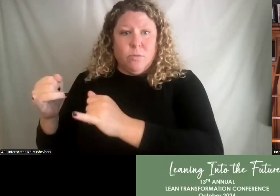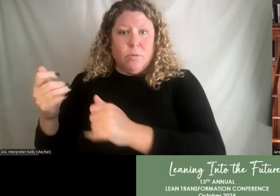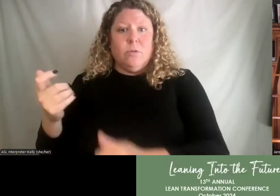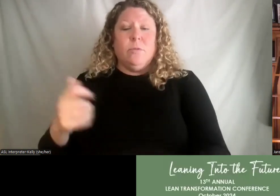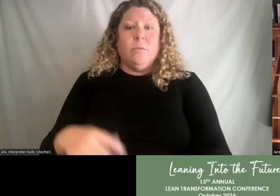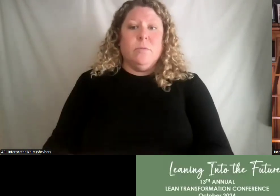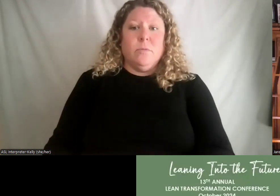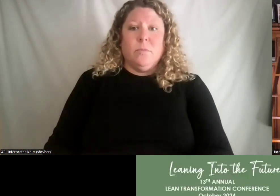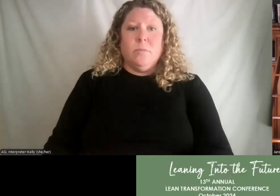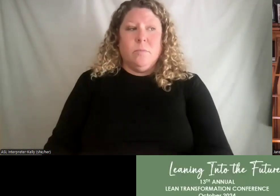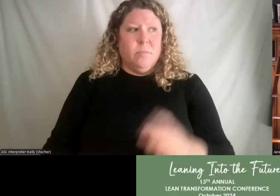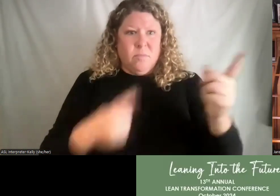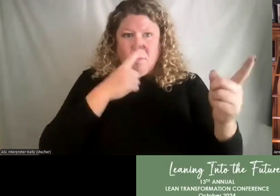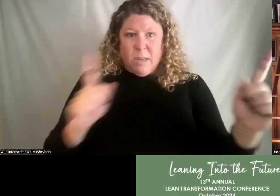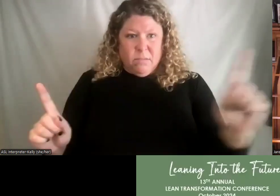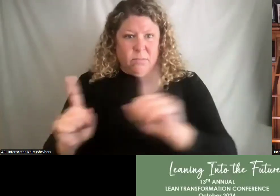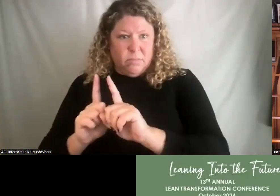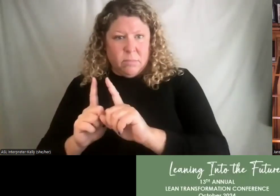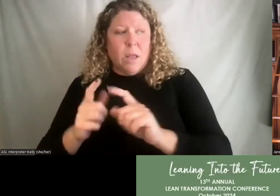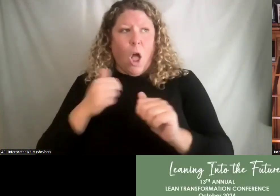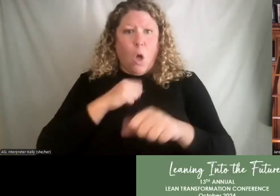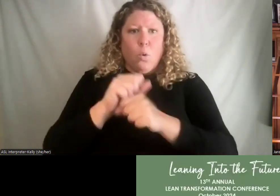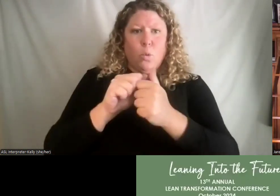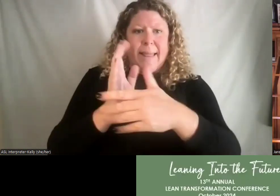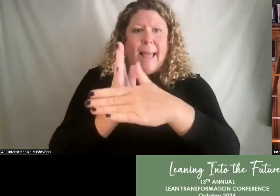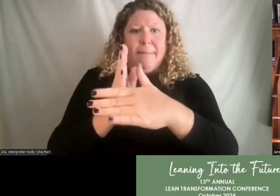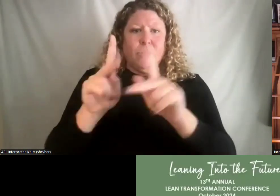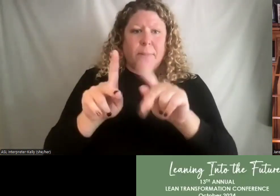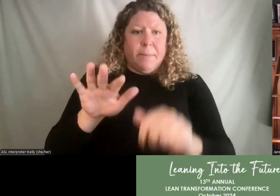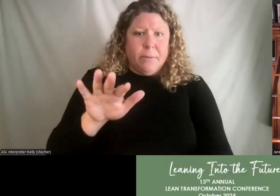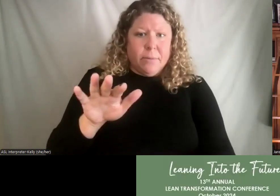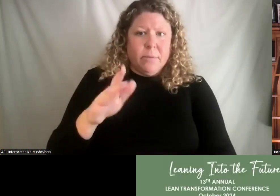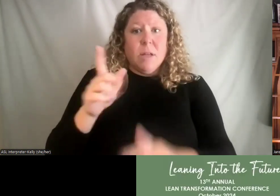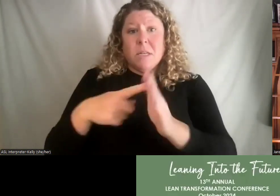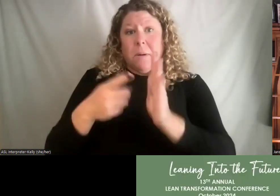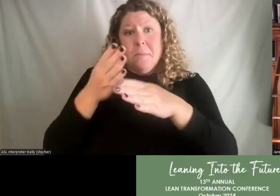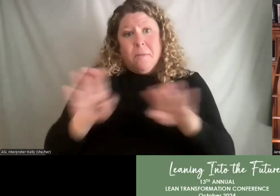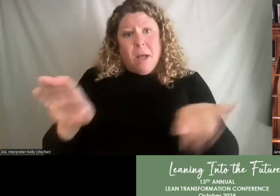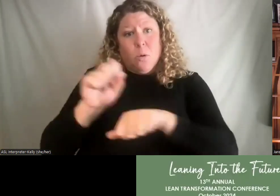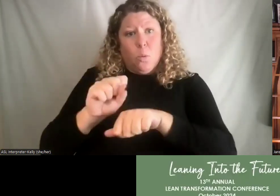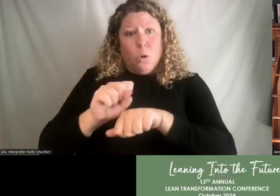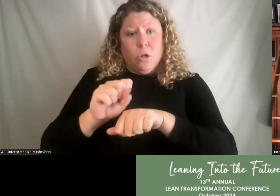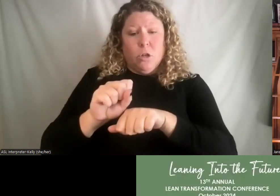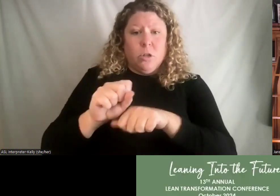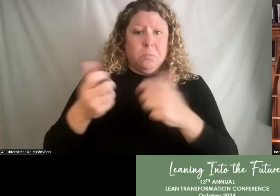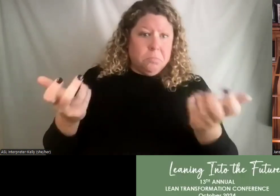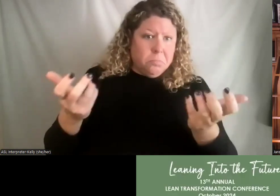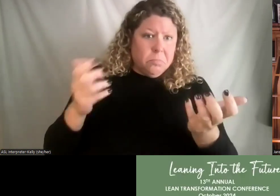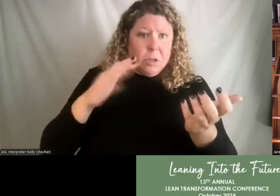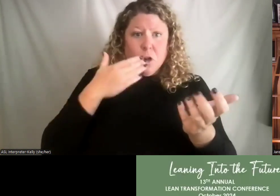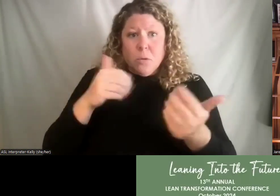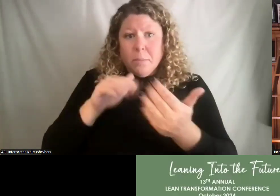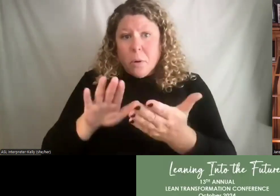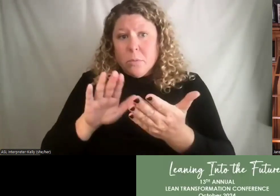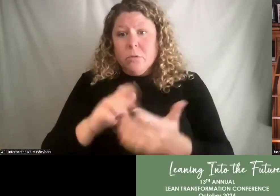a one. Hey, can you work with this individual? work with these. So sometimes dividing it up so you can divide and conquer is a good way to do it.